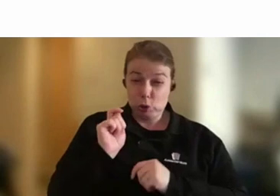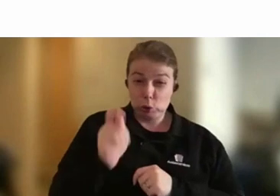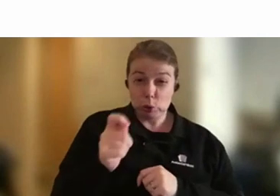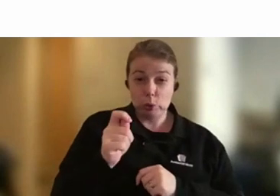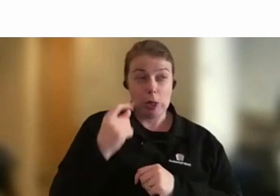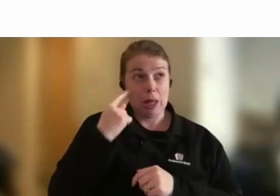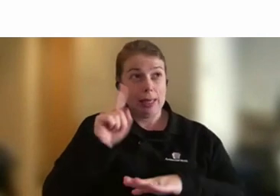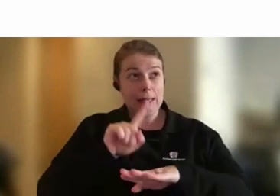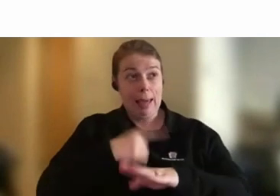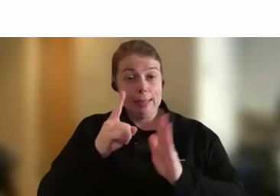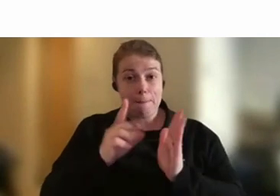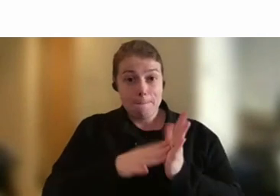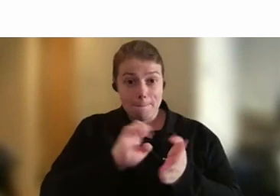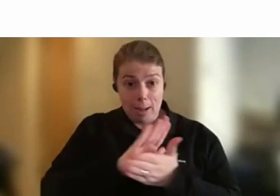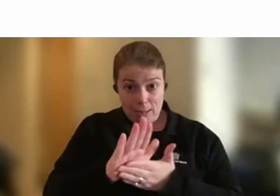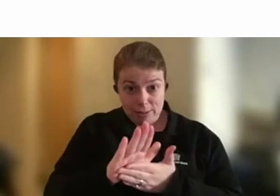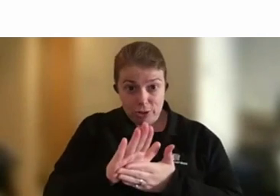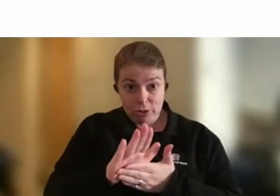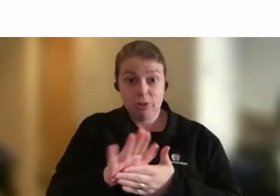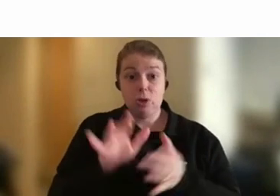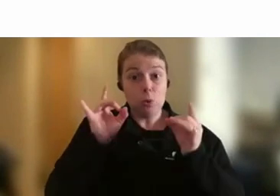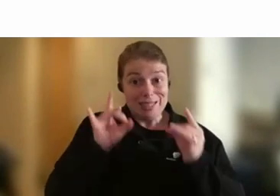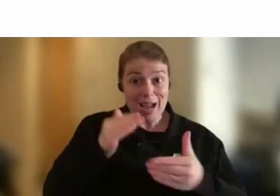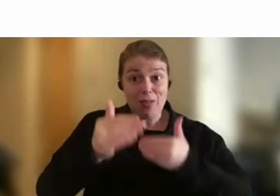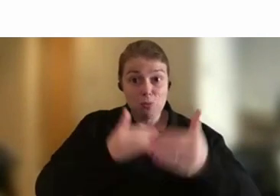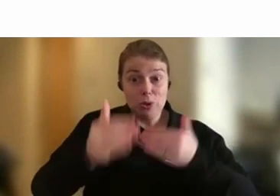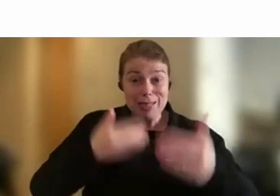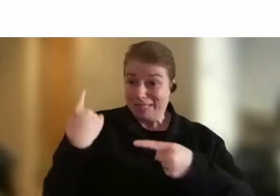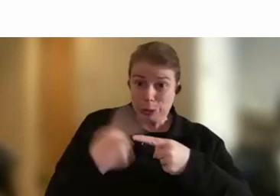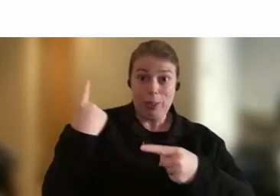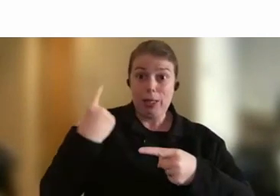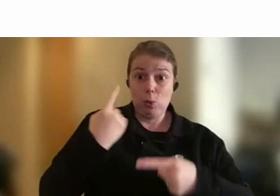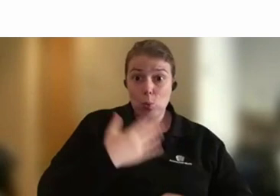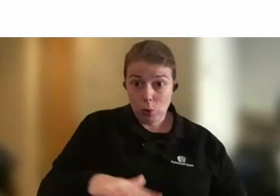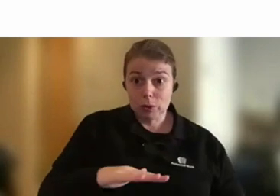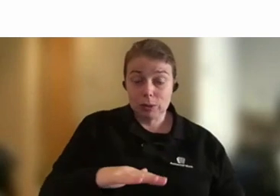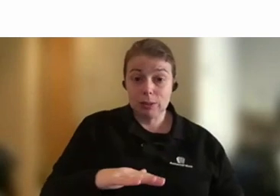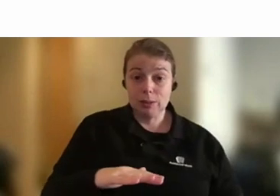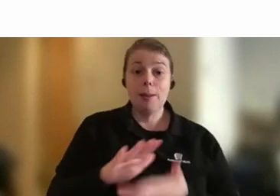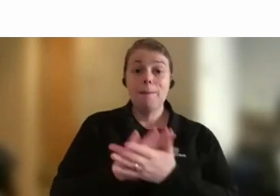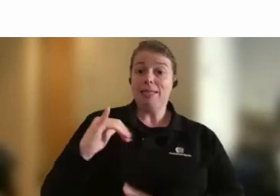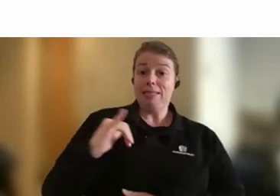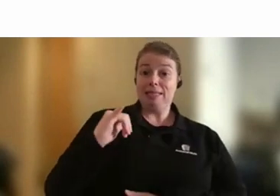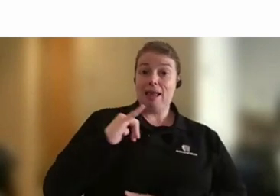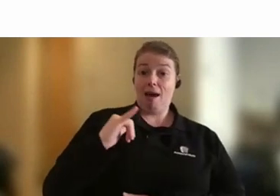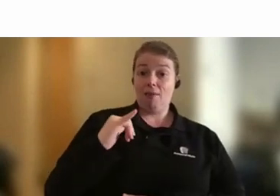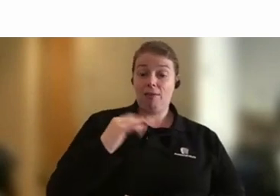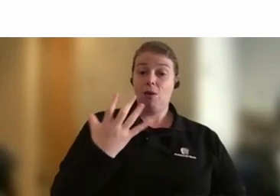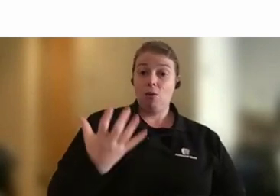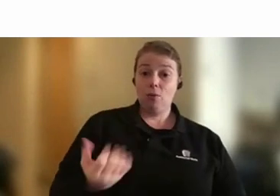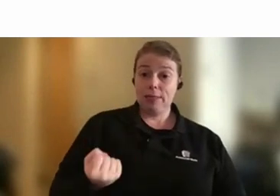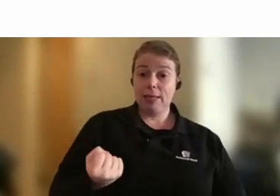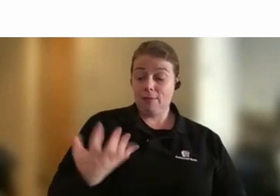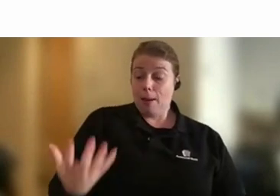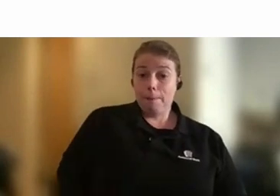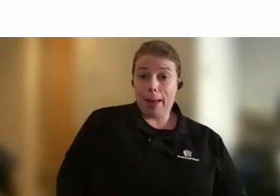to reiterate, the task force is looking to start the process as quickly as possible so that staff can receive timely pay increases.